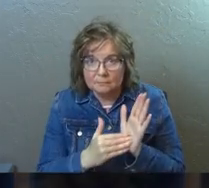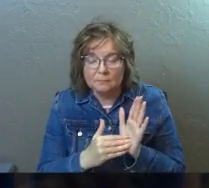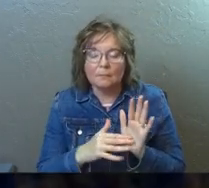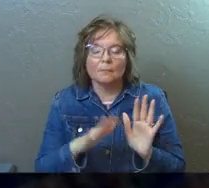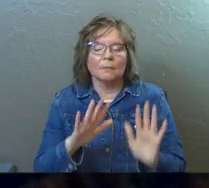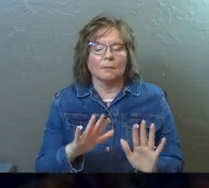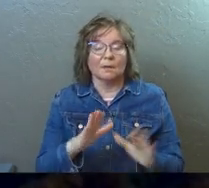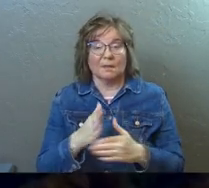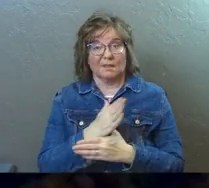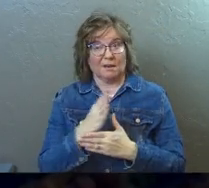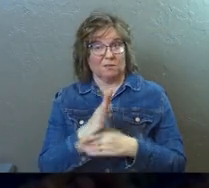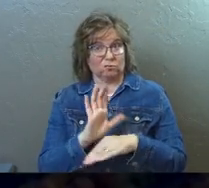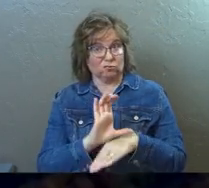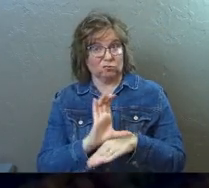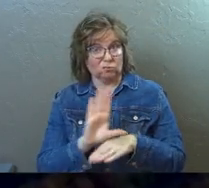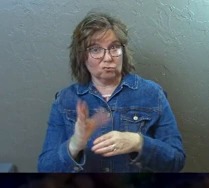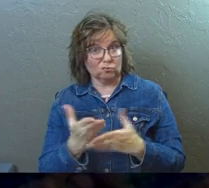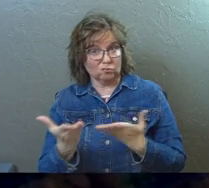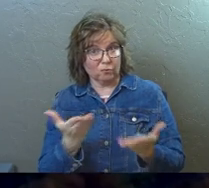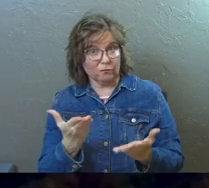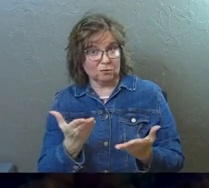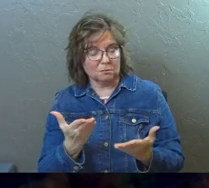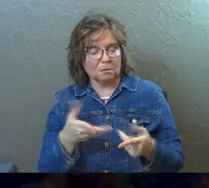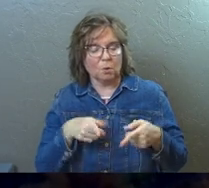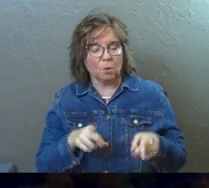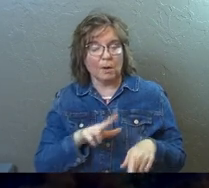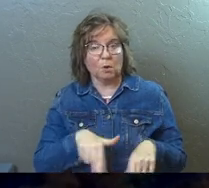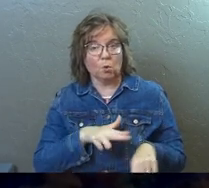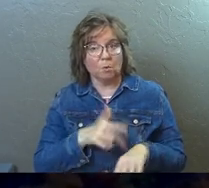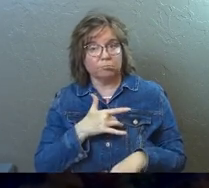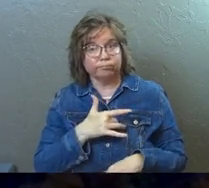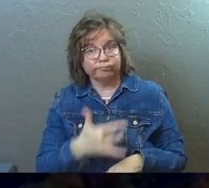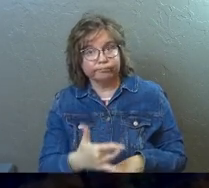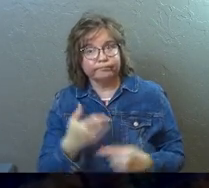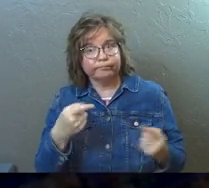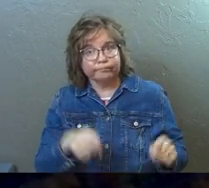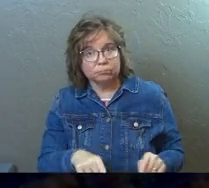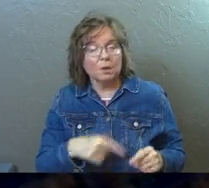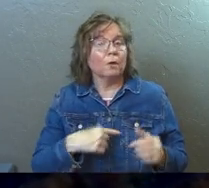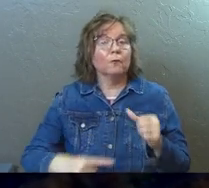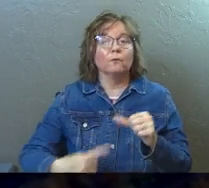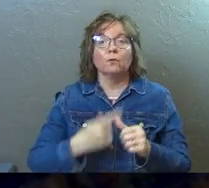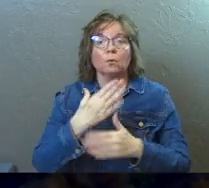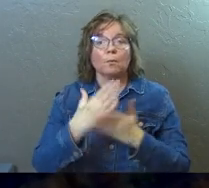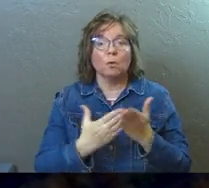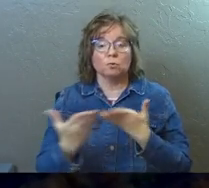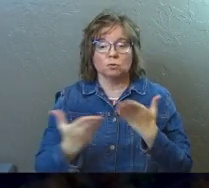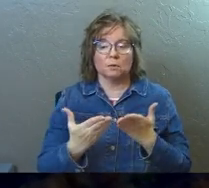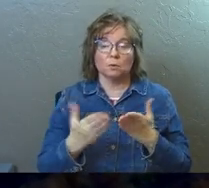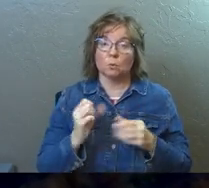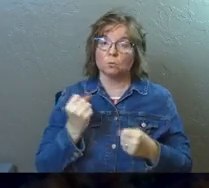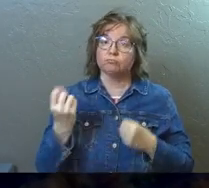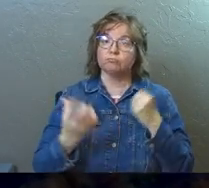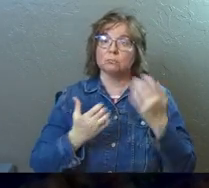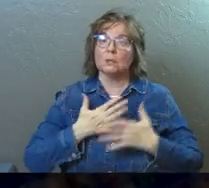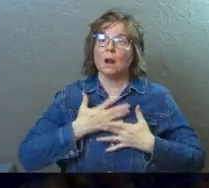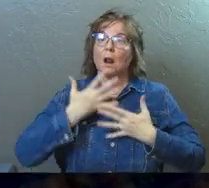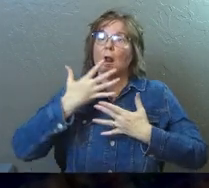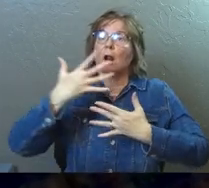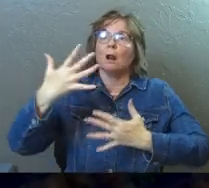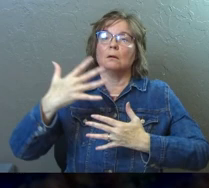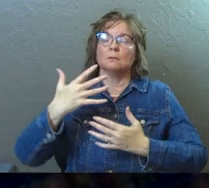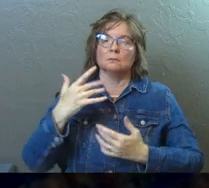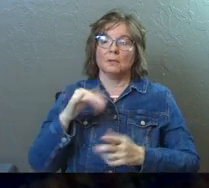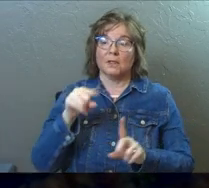in the average church service, the way it normally goes is the first part of the service, when we're singing songs,